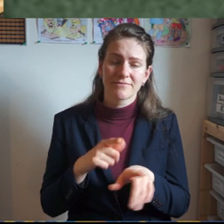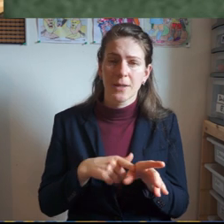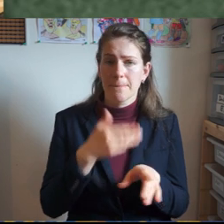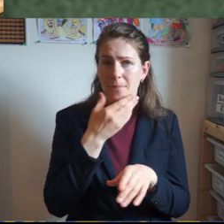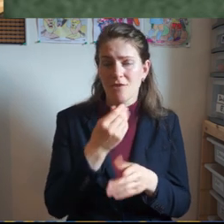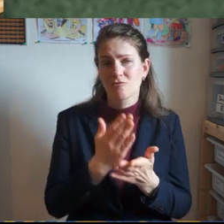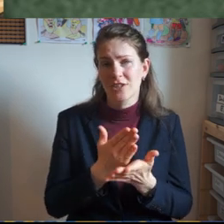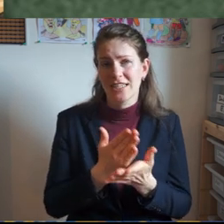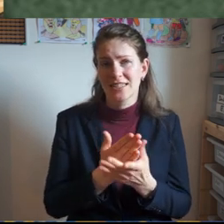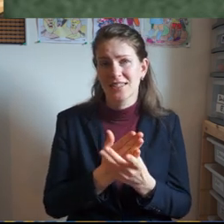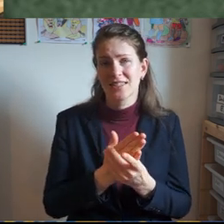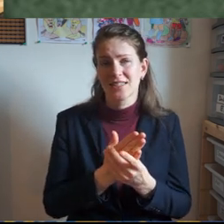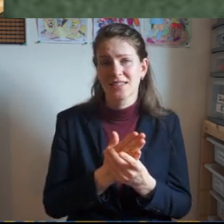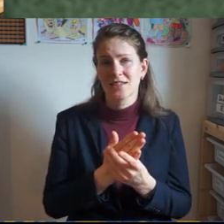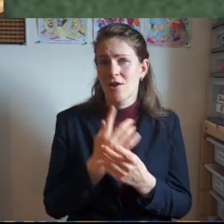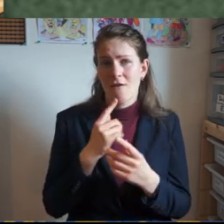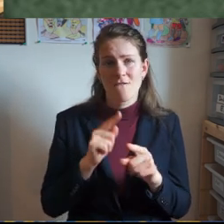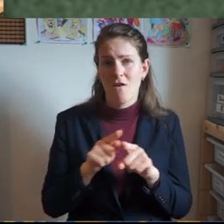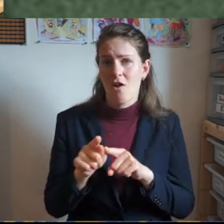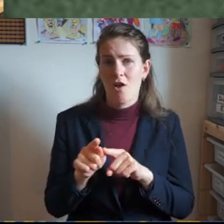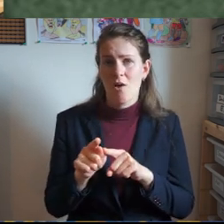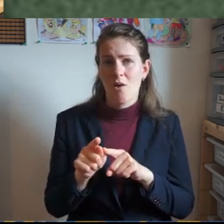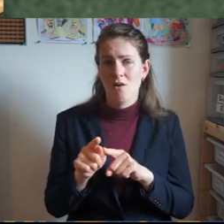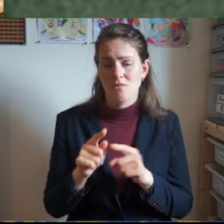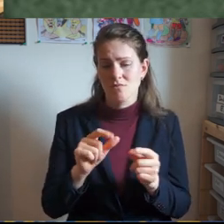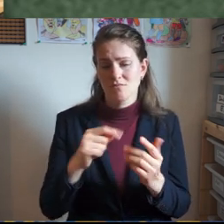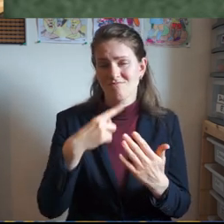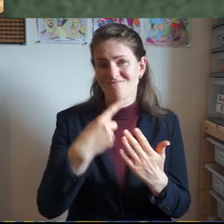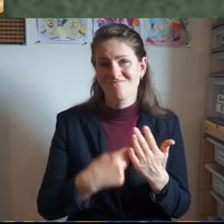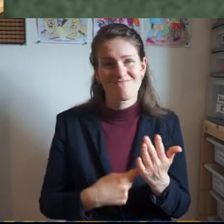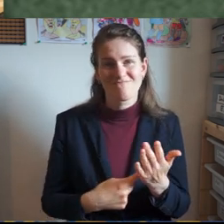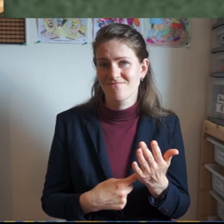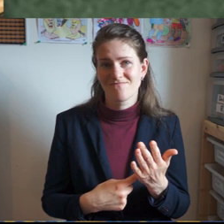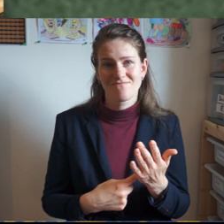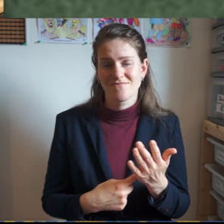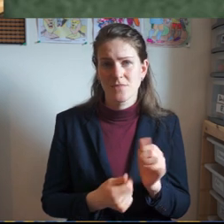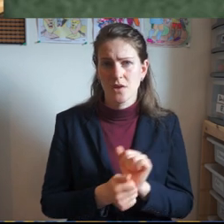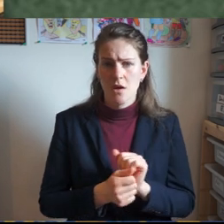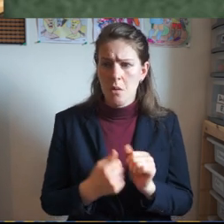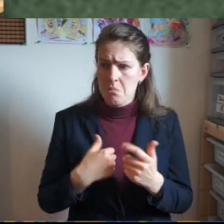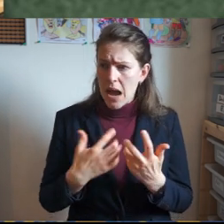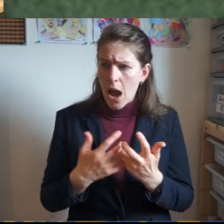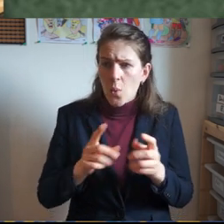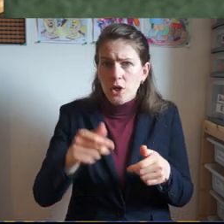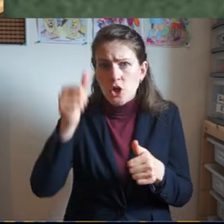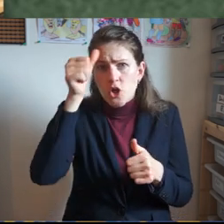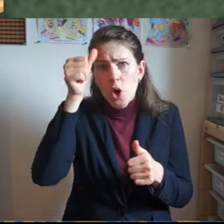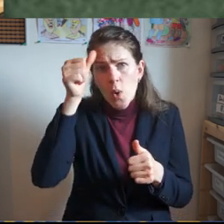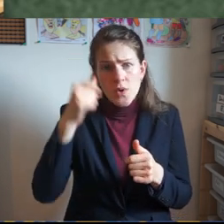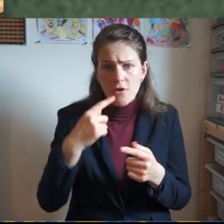all the commandments and you might say but how do we know he didn't follow all the ten commandments